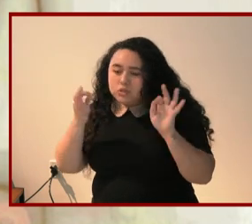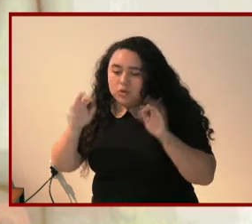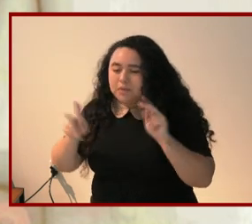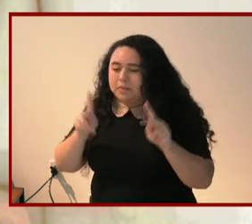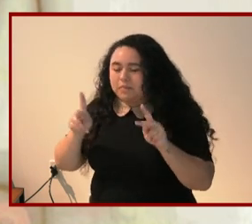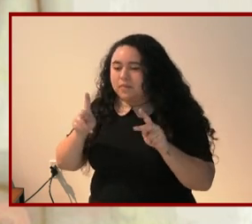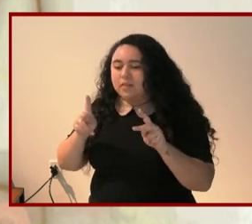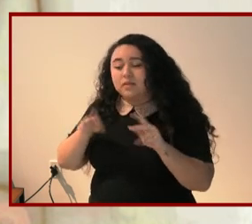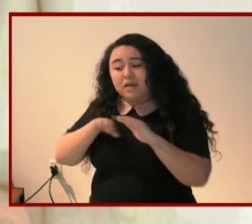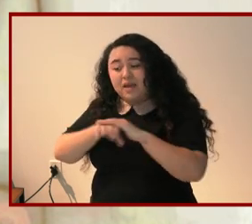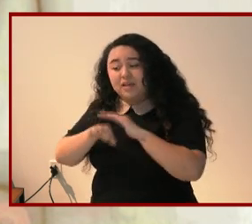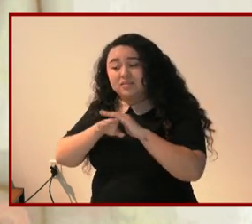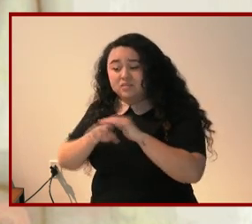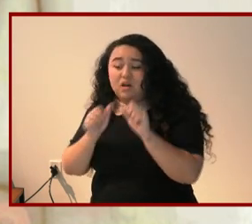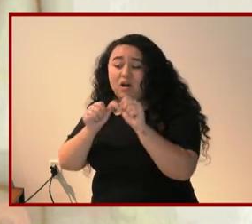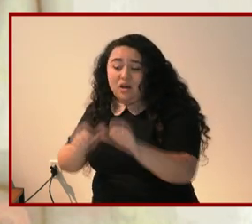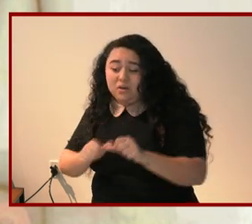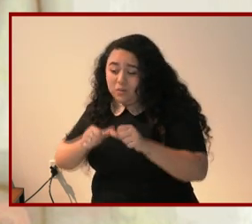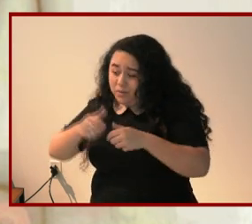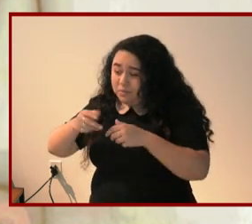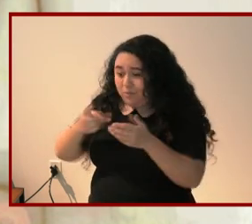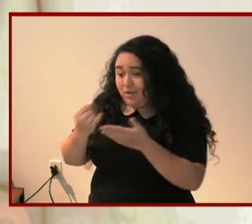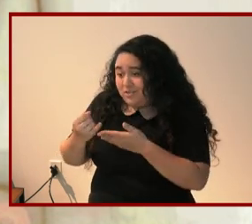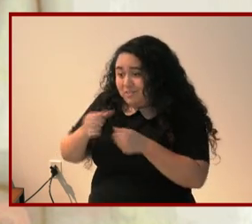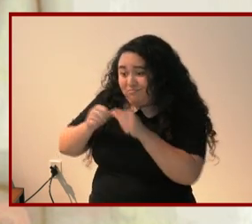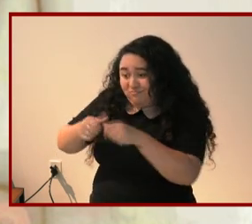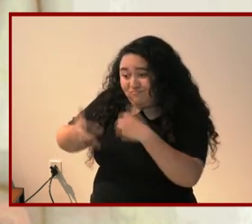because access is an ongoing project.